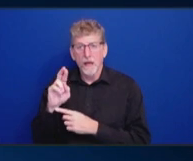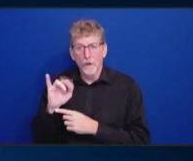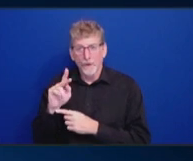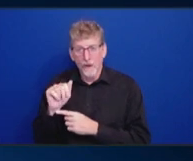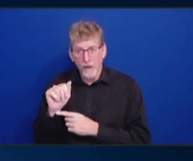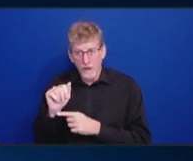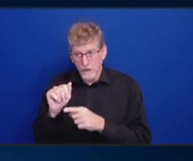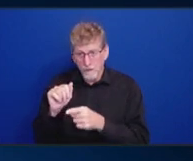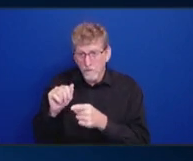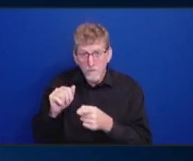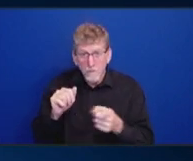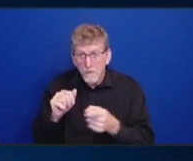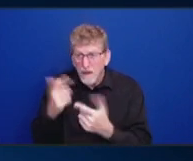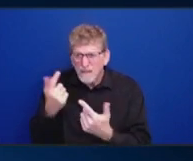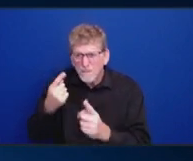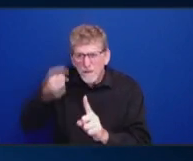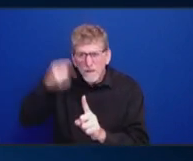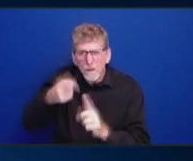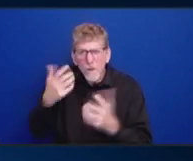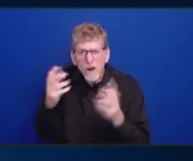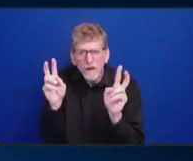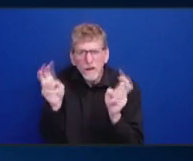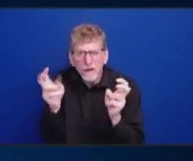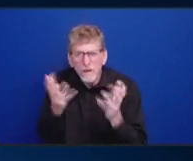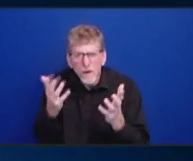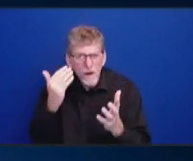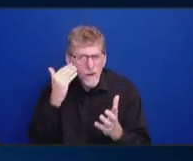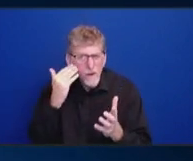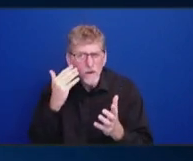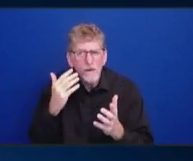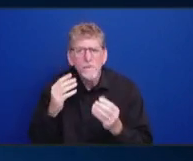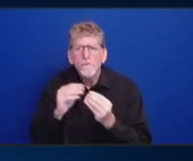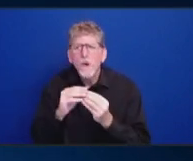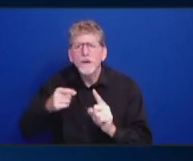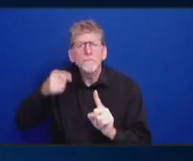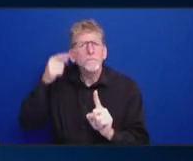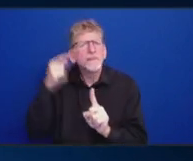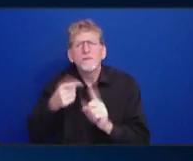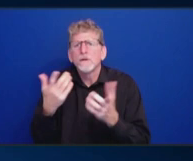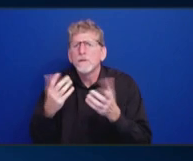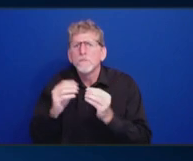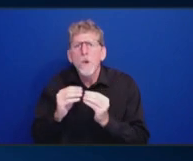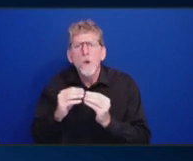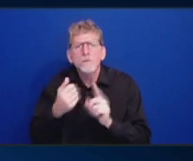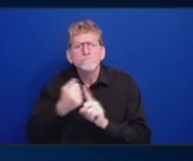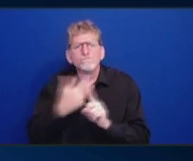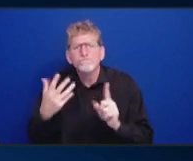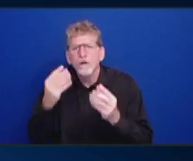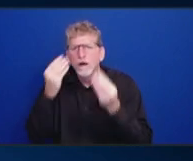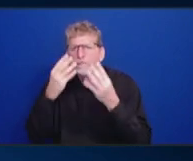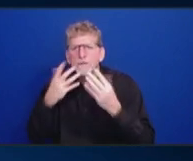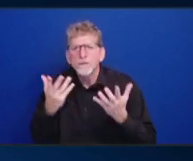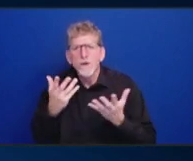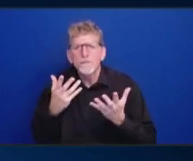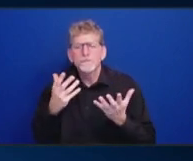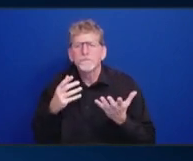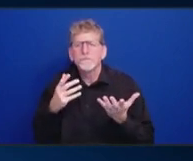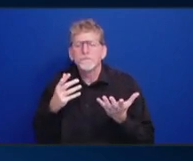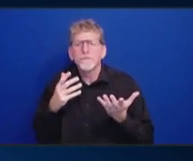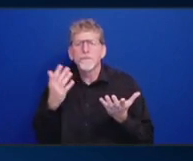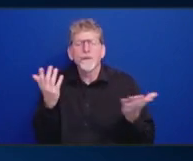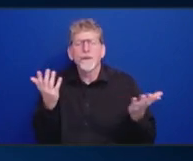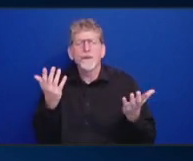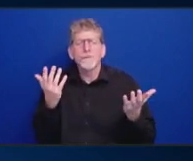I specifically want to know why they are